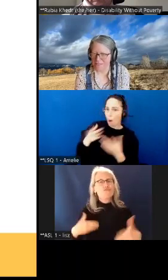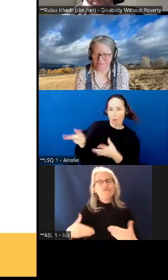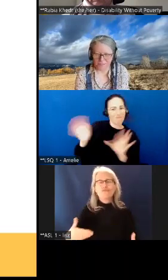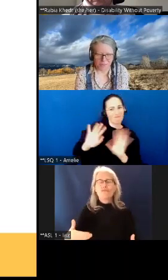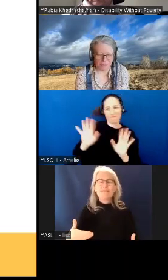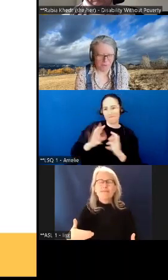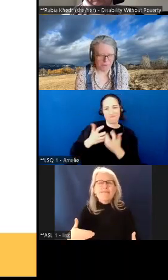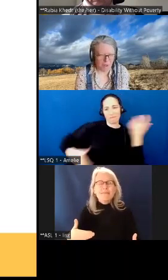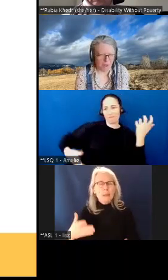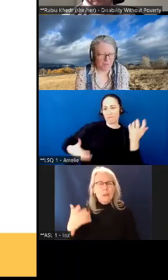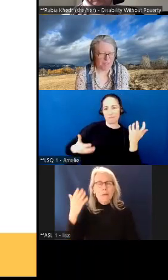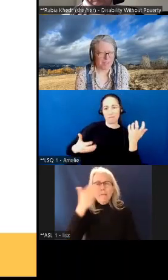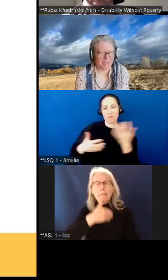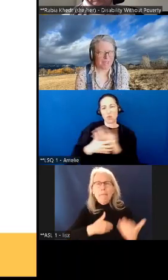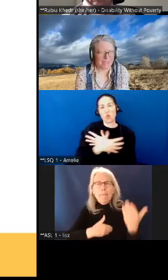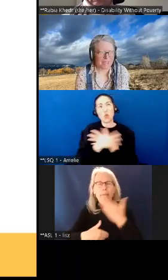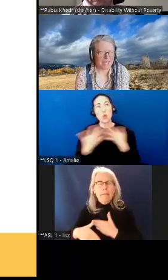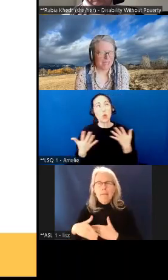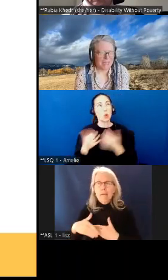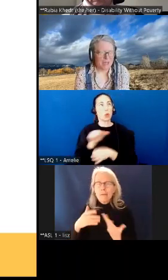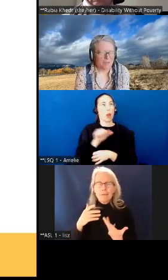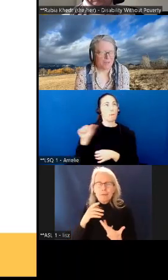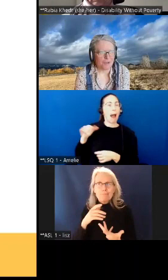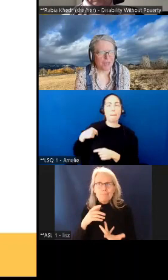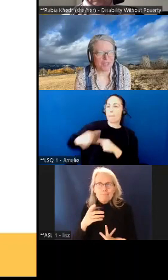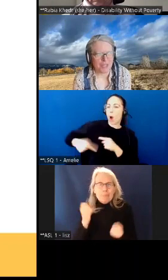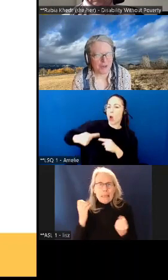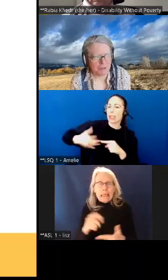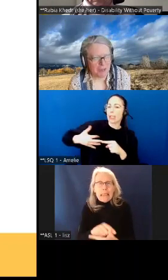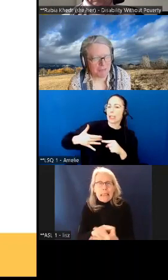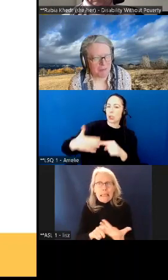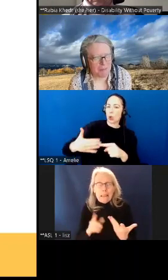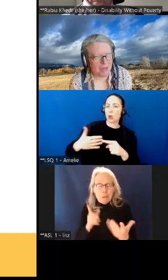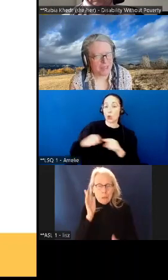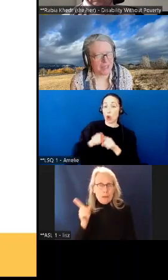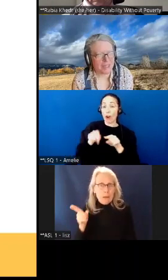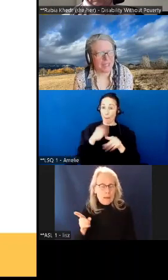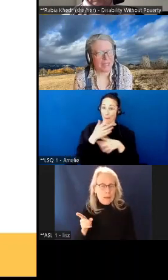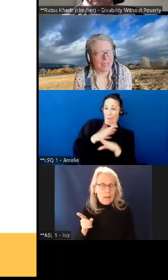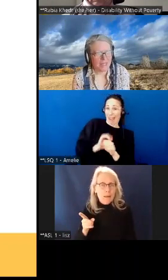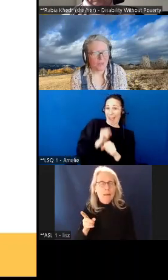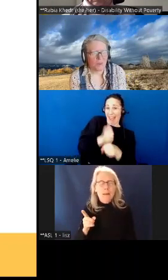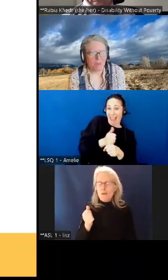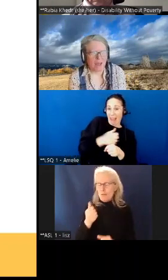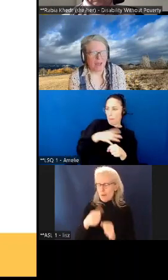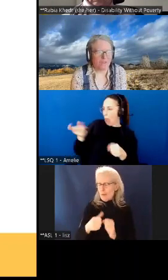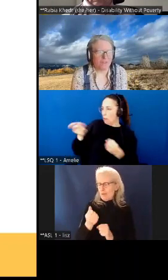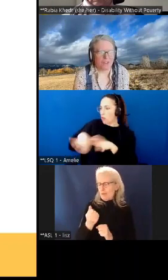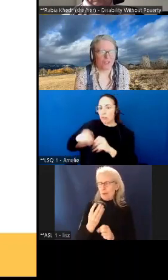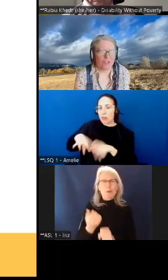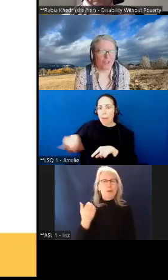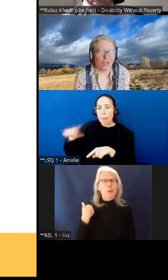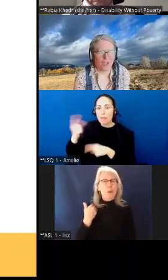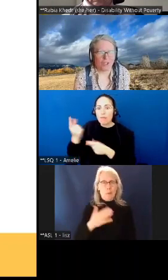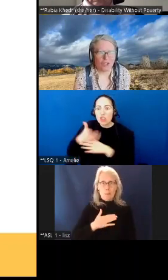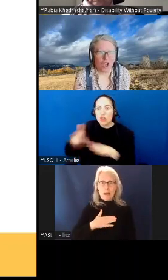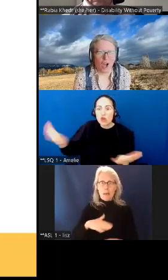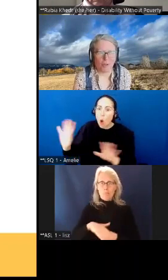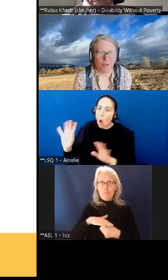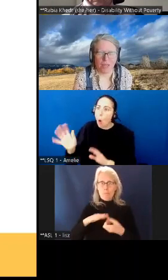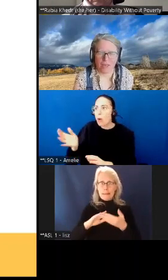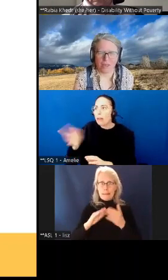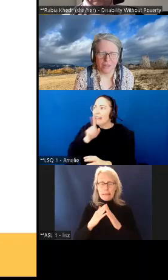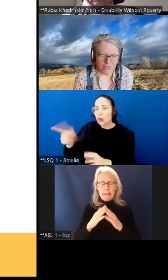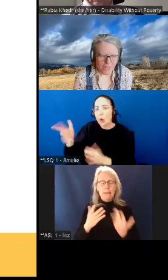miss some of the most obvious things a few years ago in in my city to apply for the a